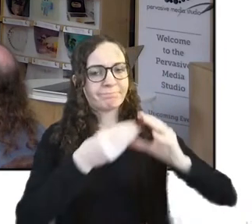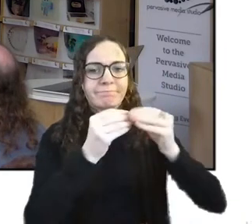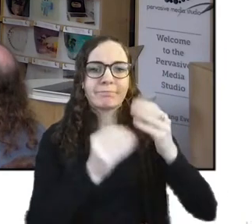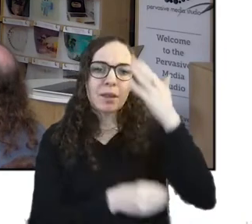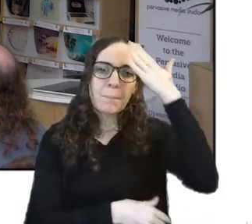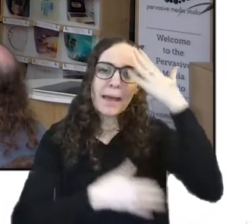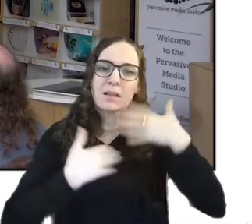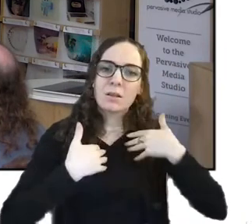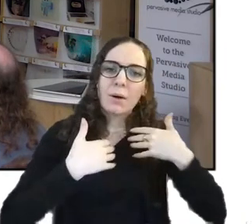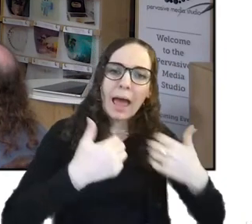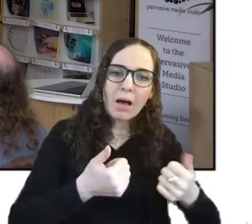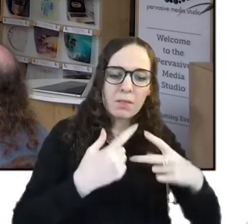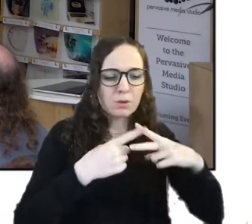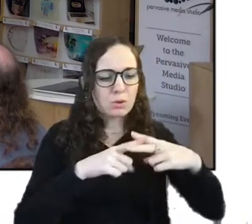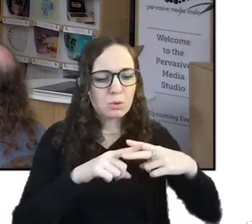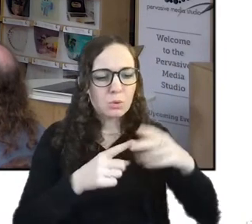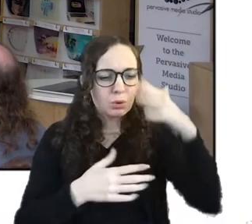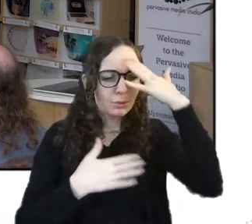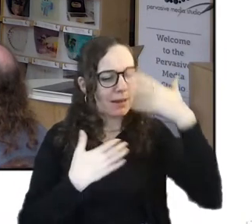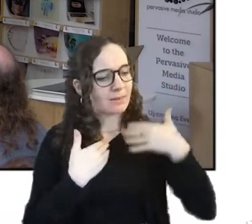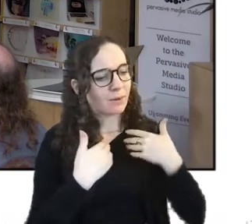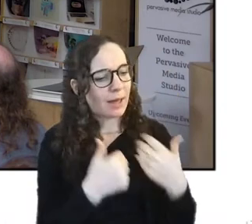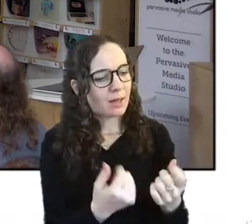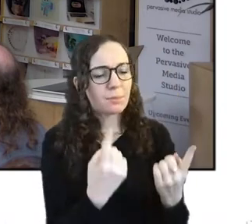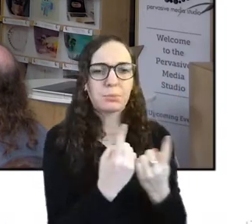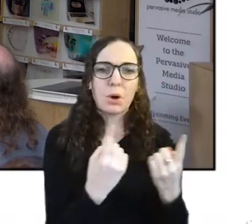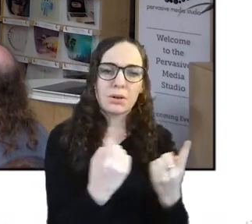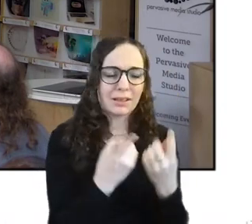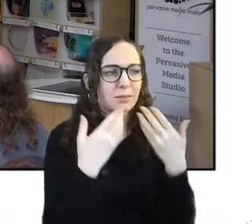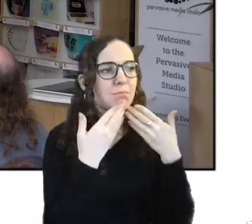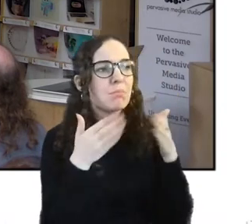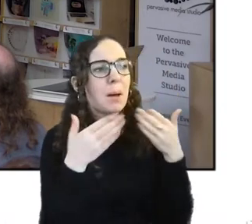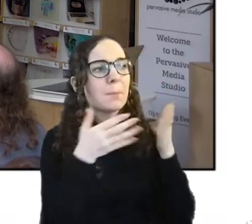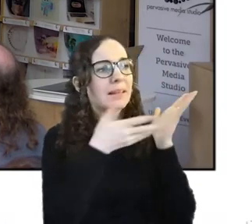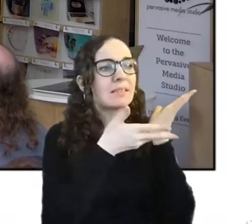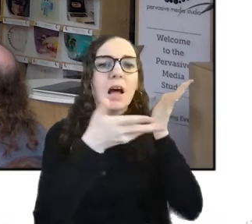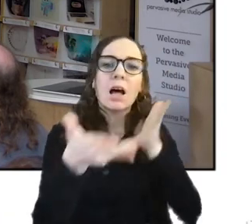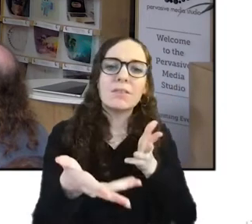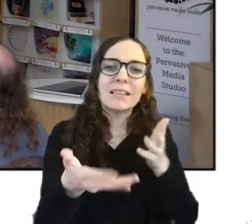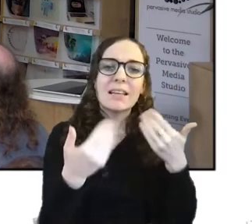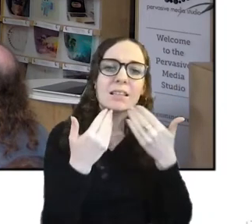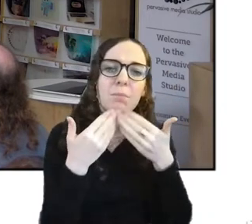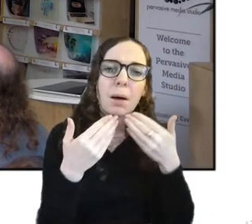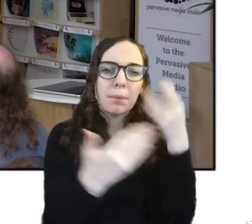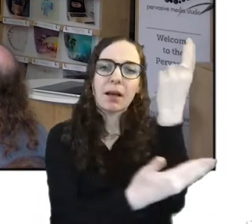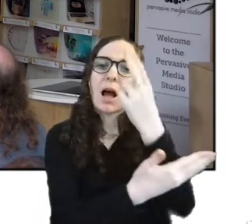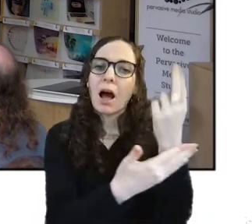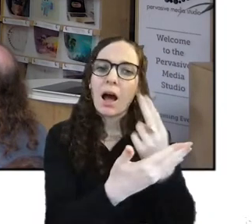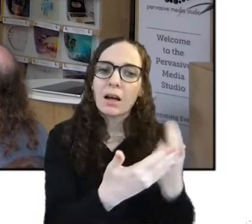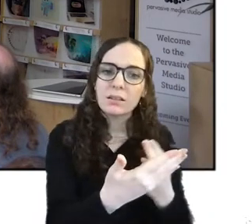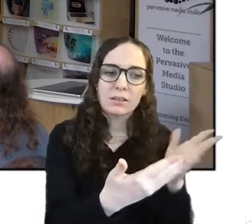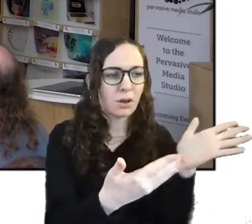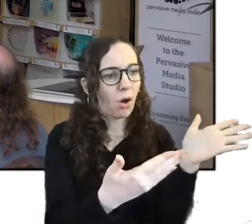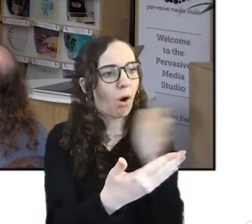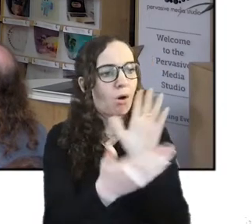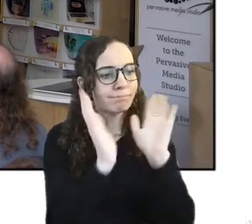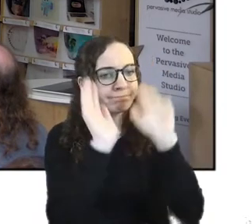public services public art government system systems and organizations all for social good